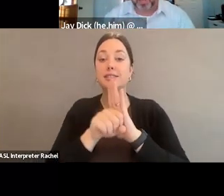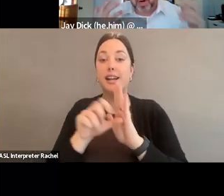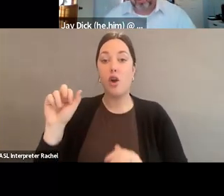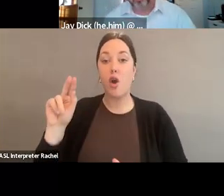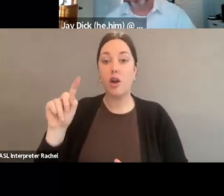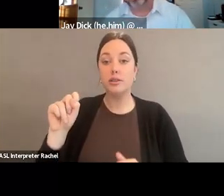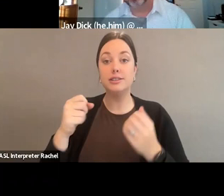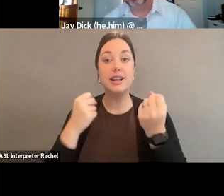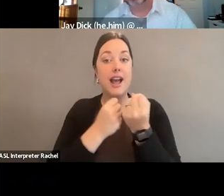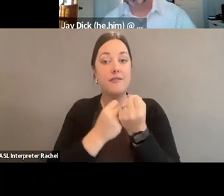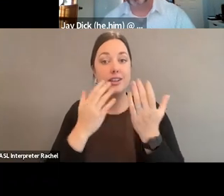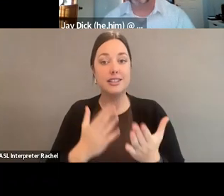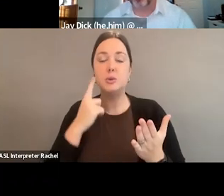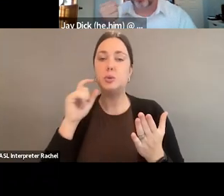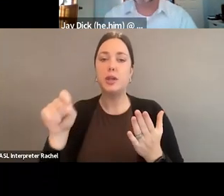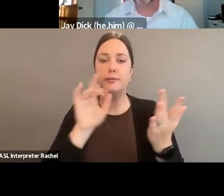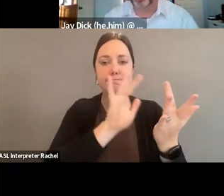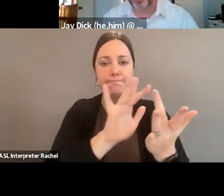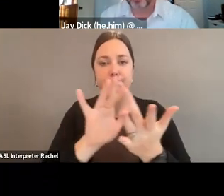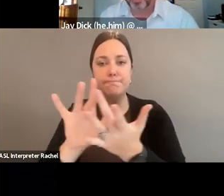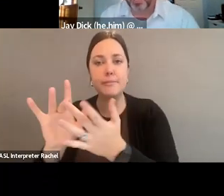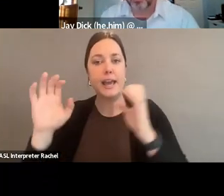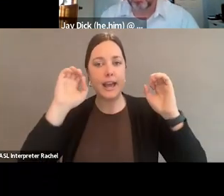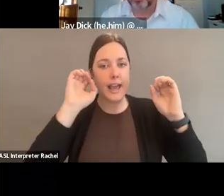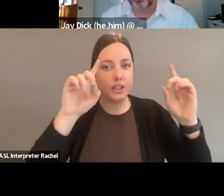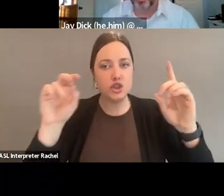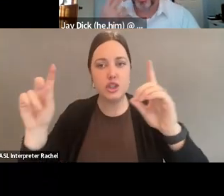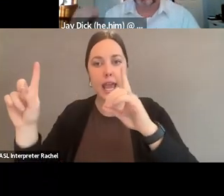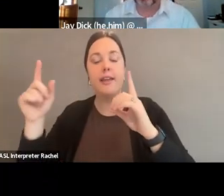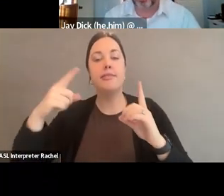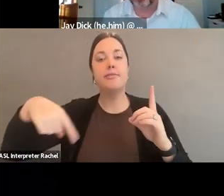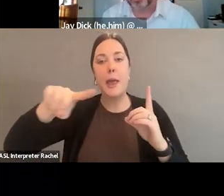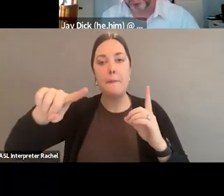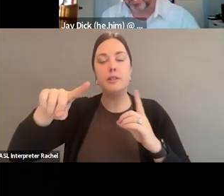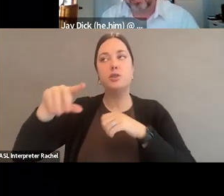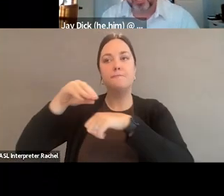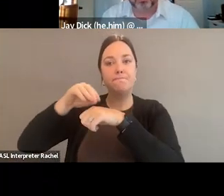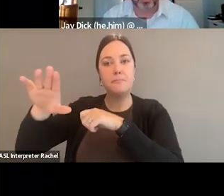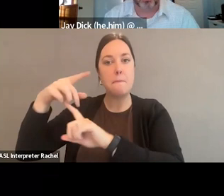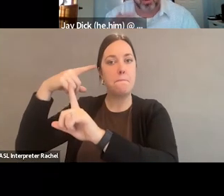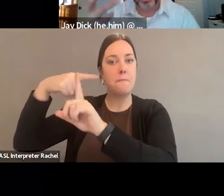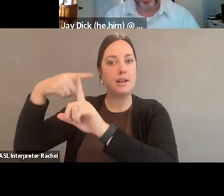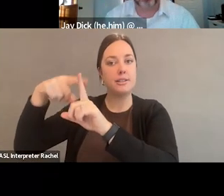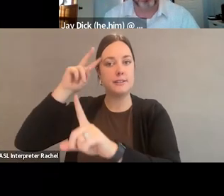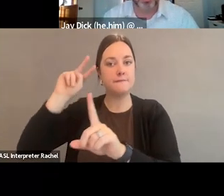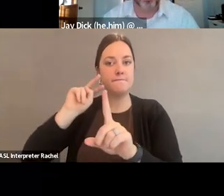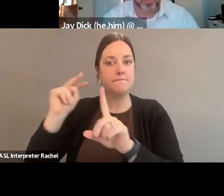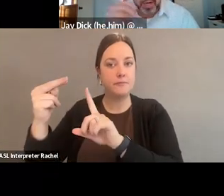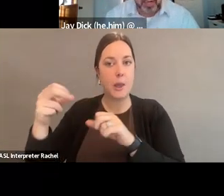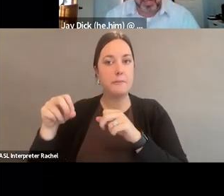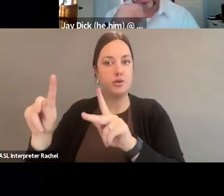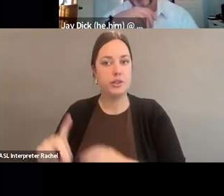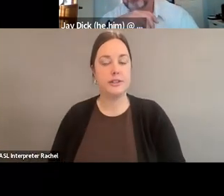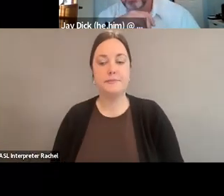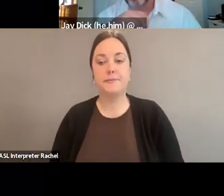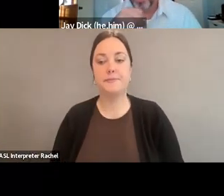can be out there working to make sure that you're educating them to have positive arts venues or art opportunities out